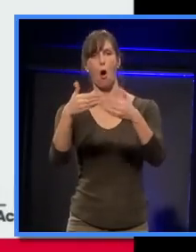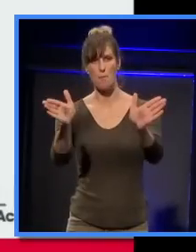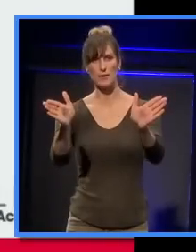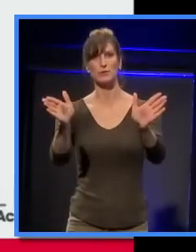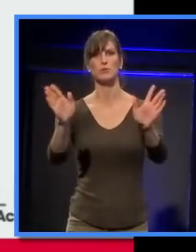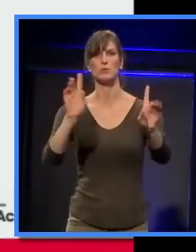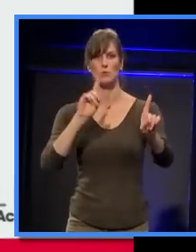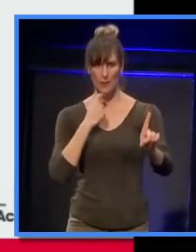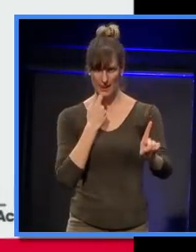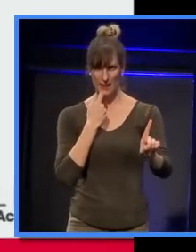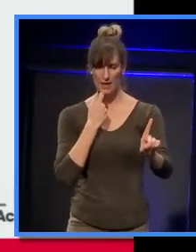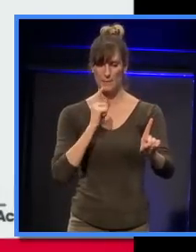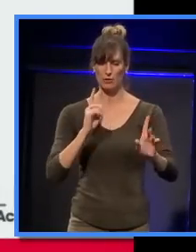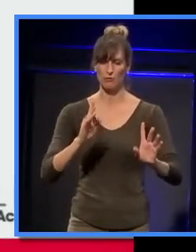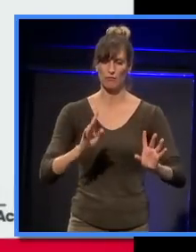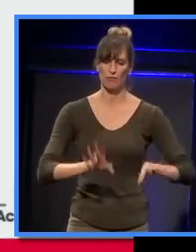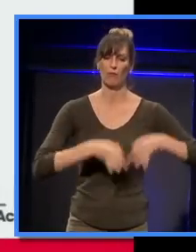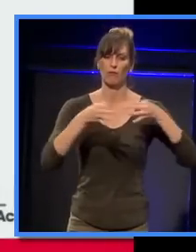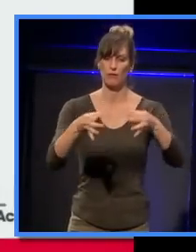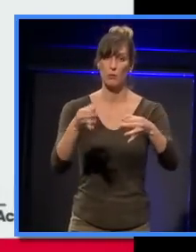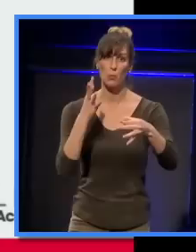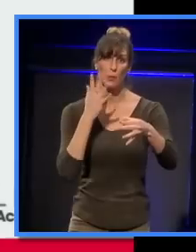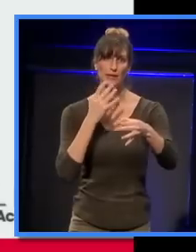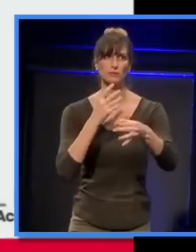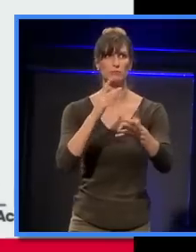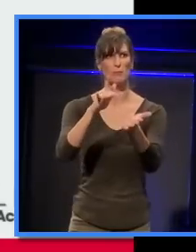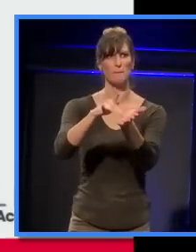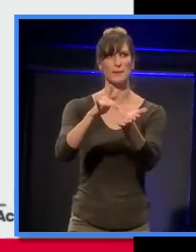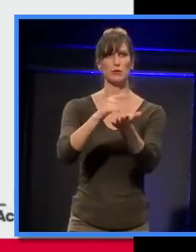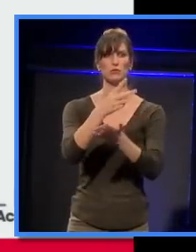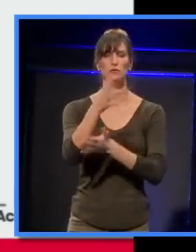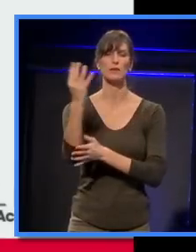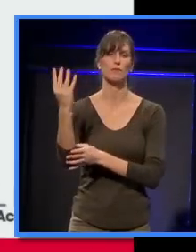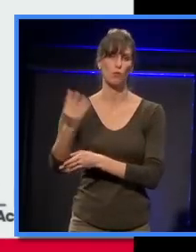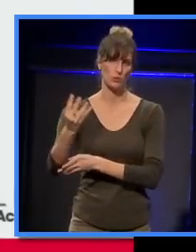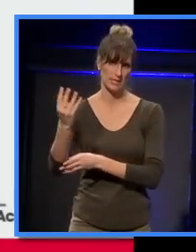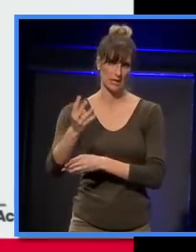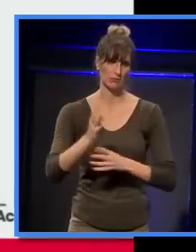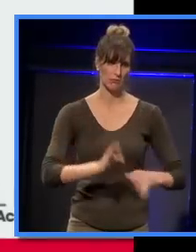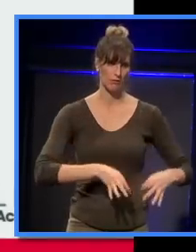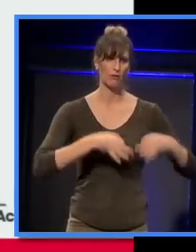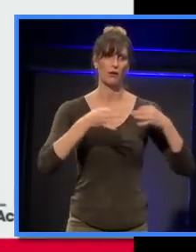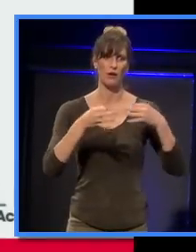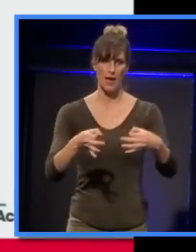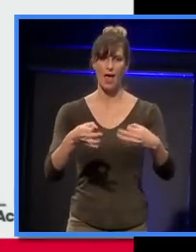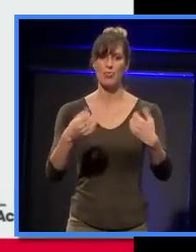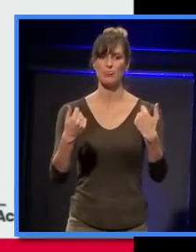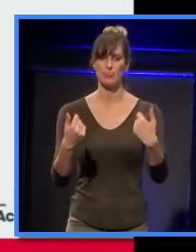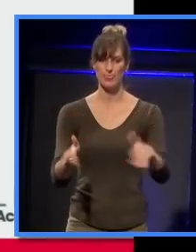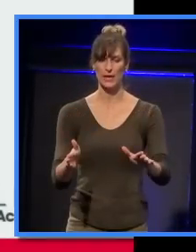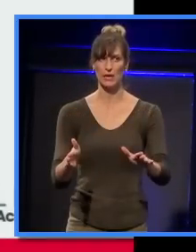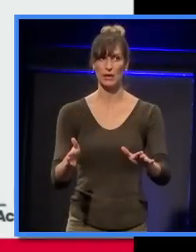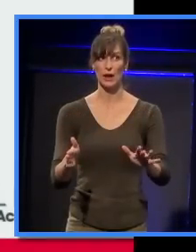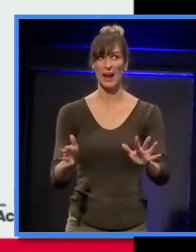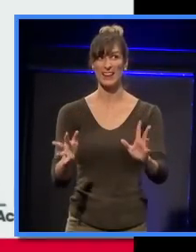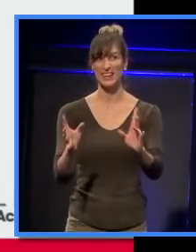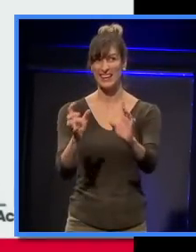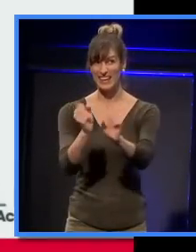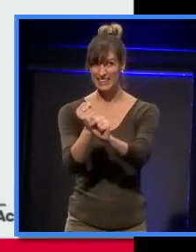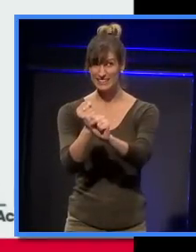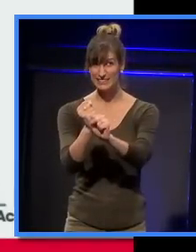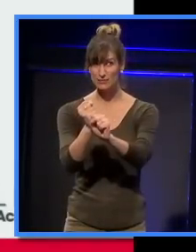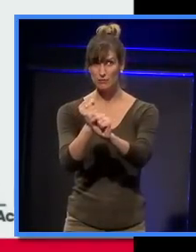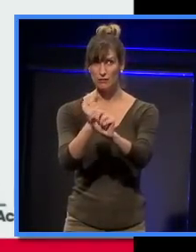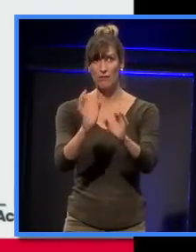That was later delayed to the middle of 2014, and then finally it was